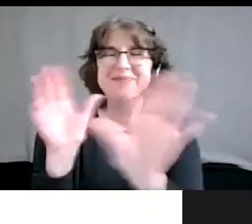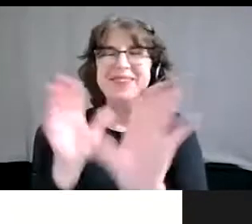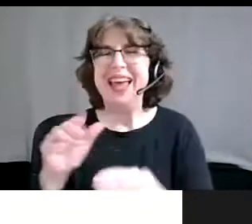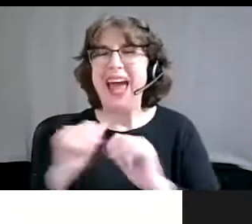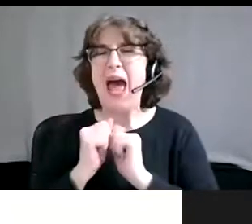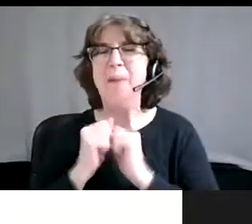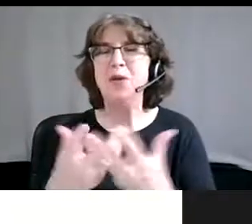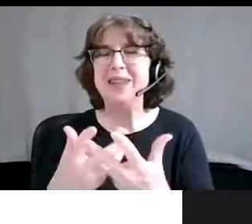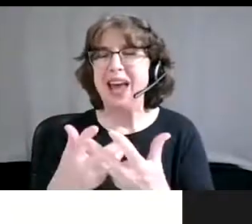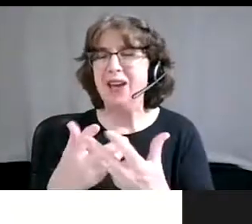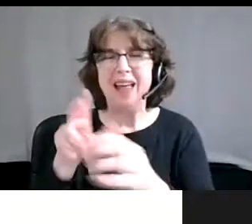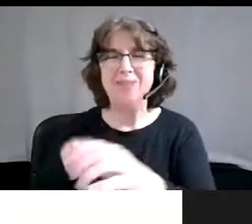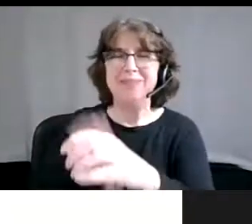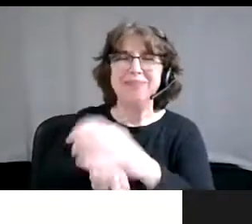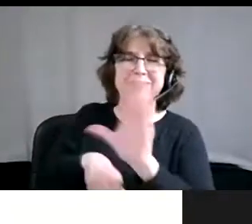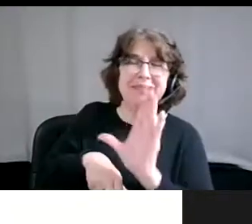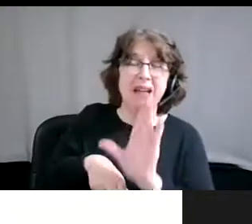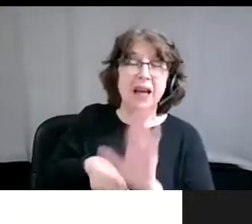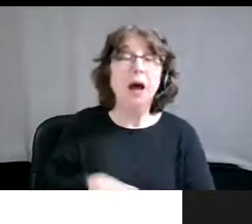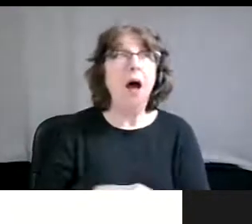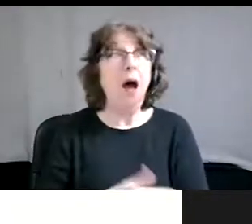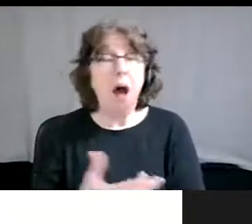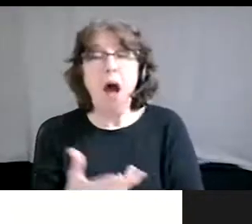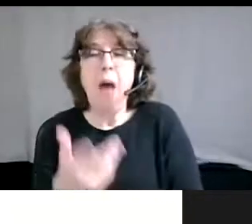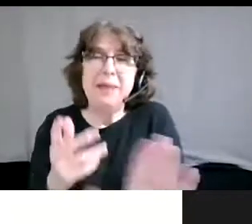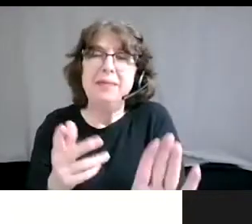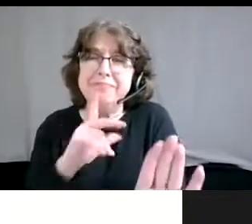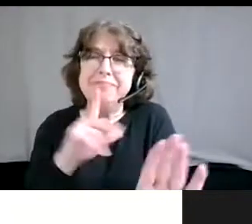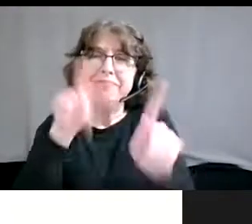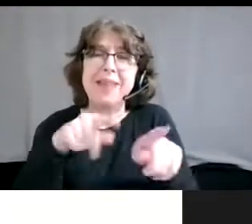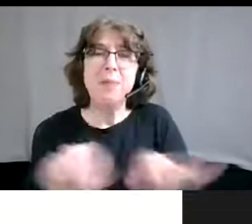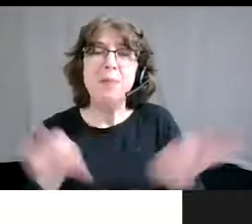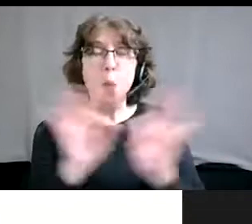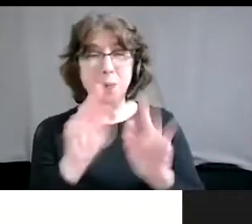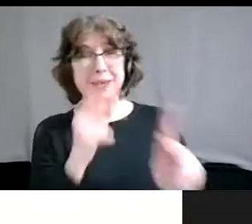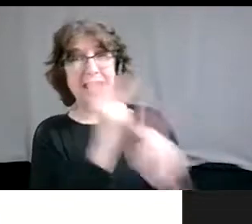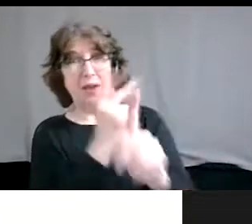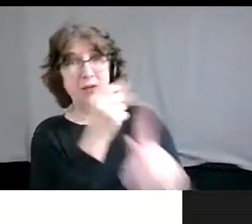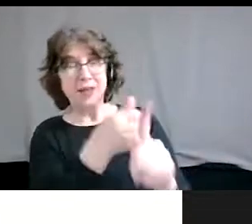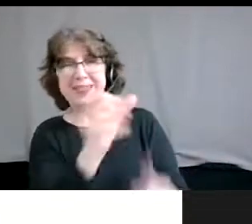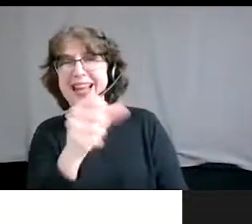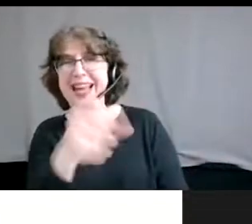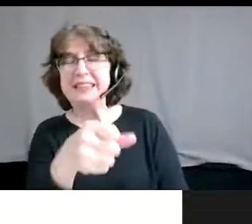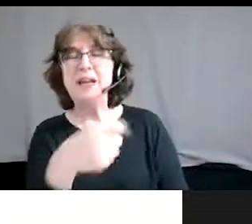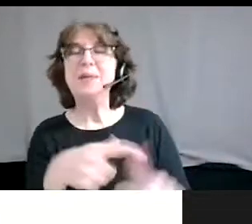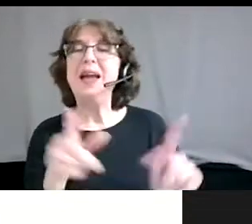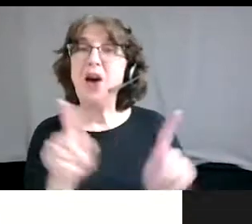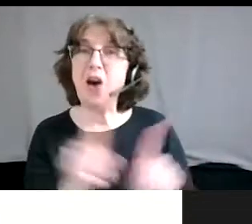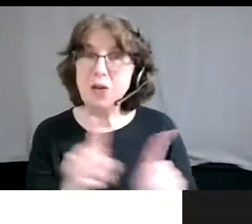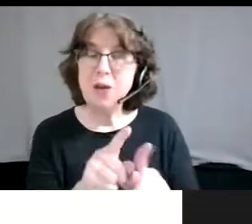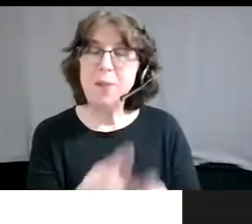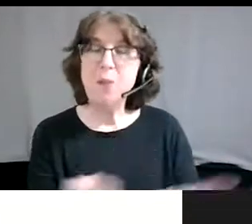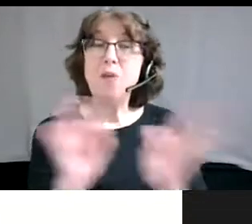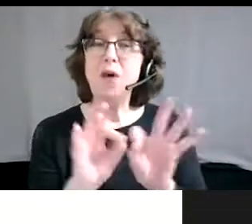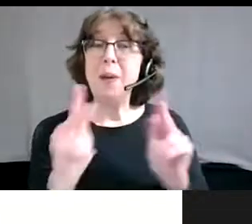And while I do think it's important for folks to take care of themselves, I think it's also important for folks to always look at the